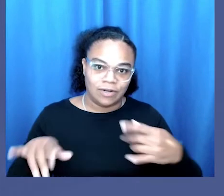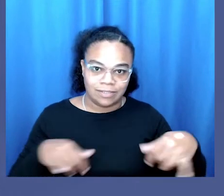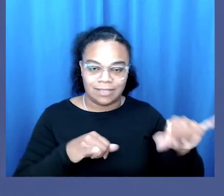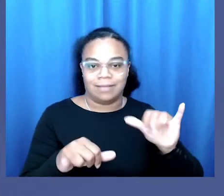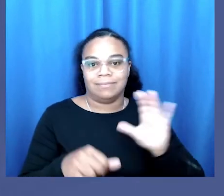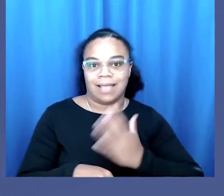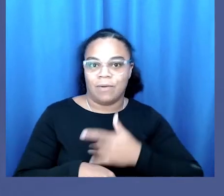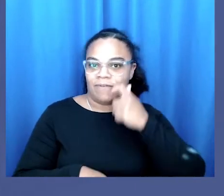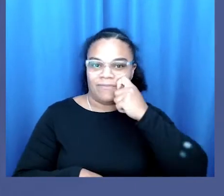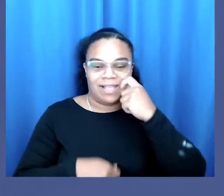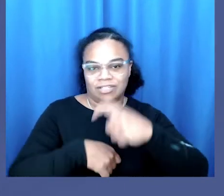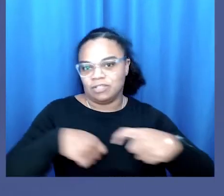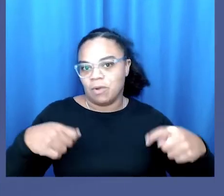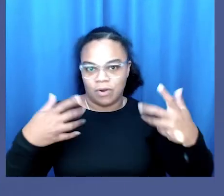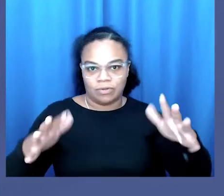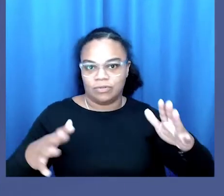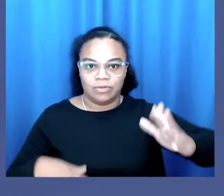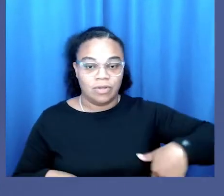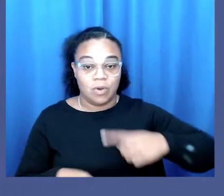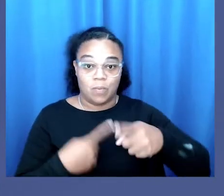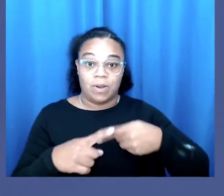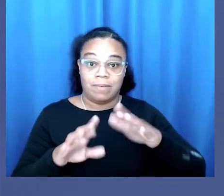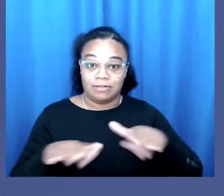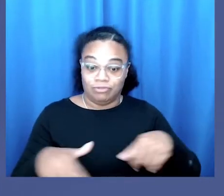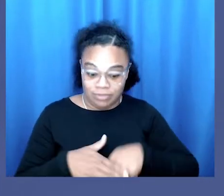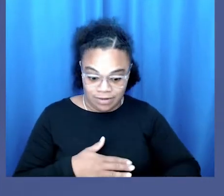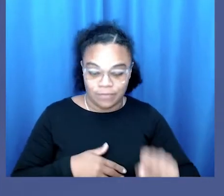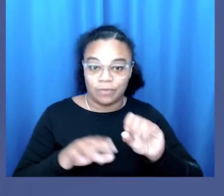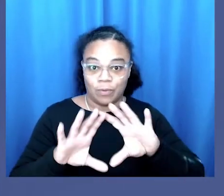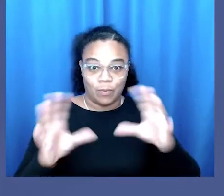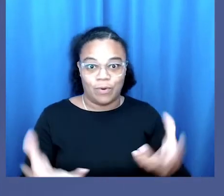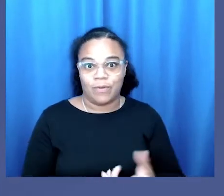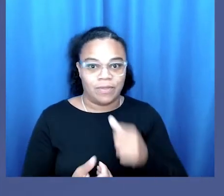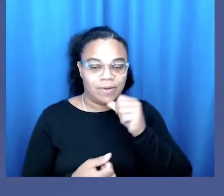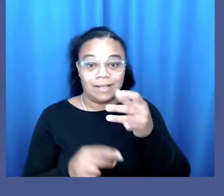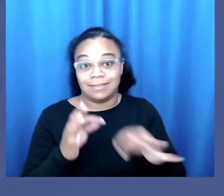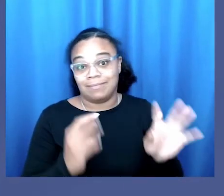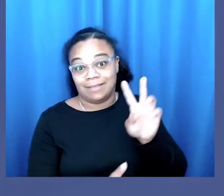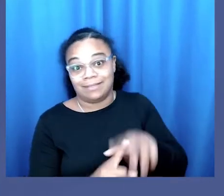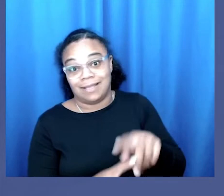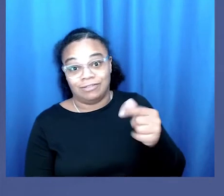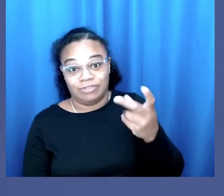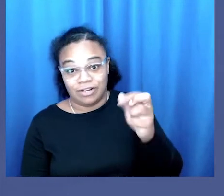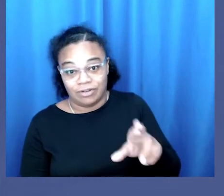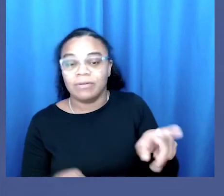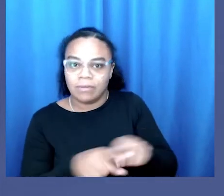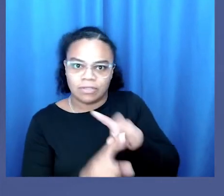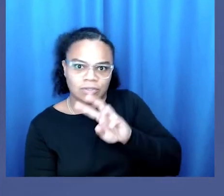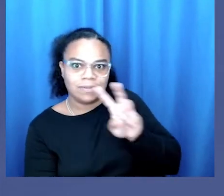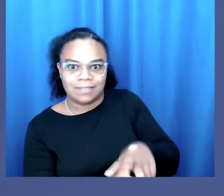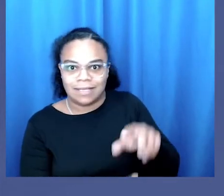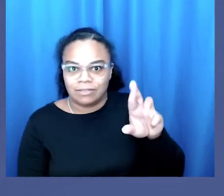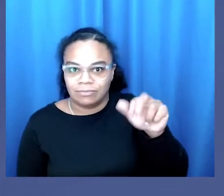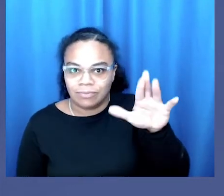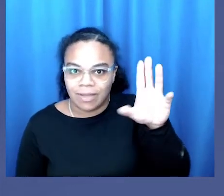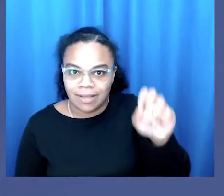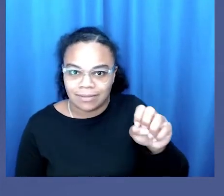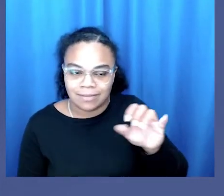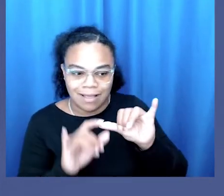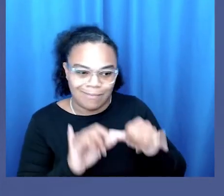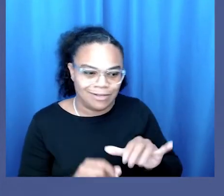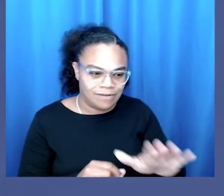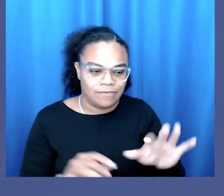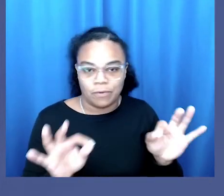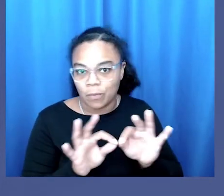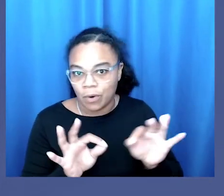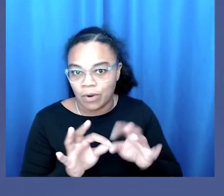Our flesh is marked. When my children entered this world, they were not simply assigned a gender. They were assigned a race, a